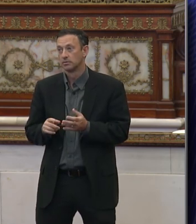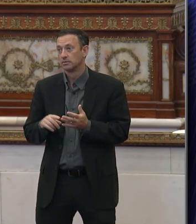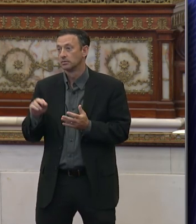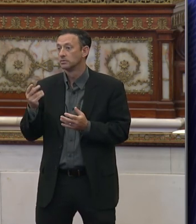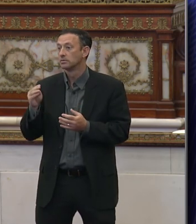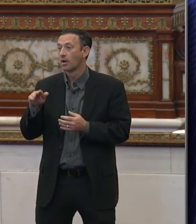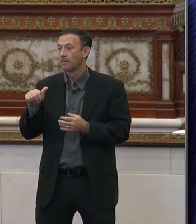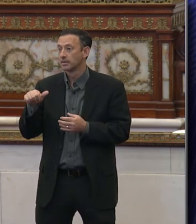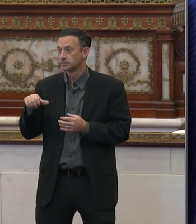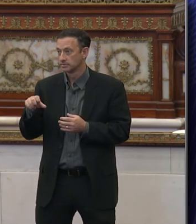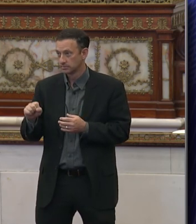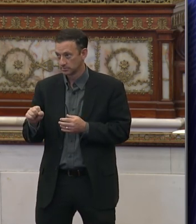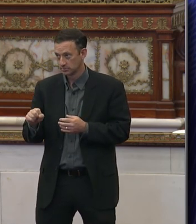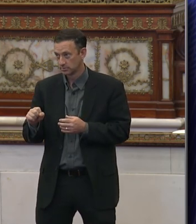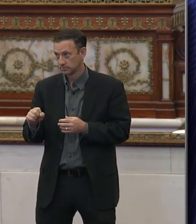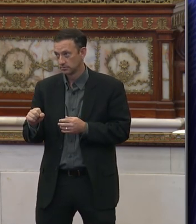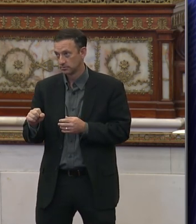Thomas.